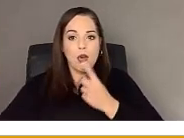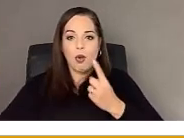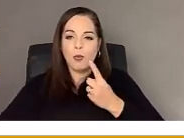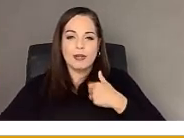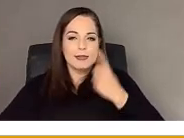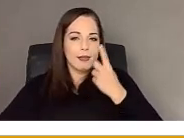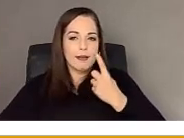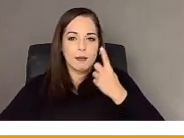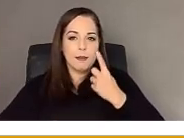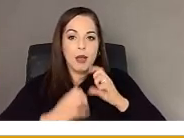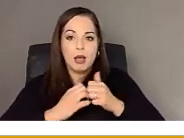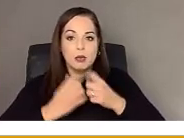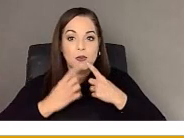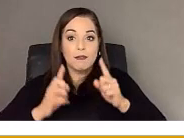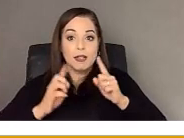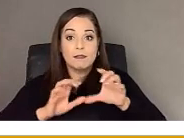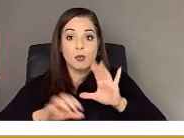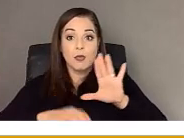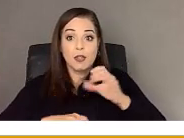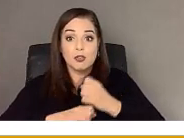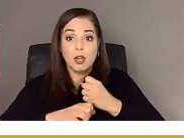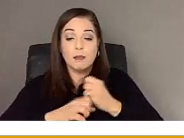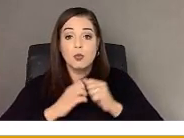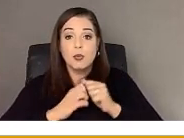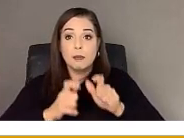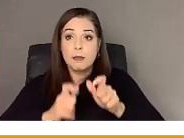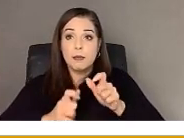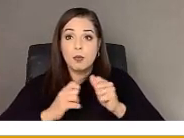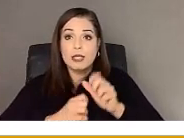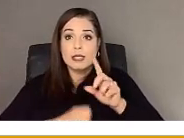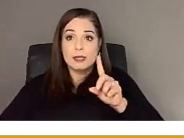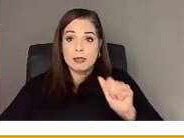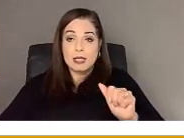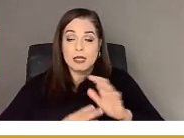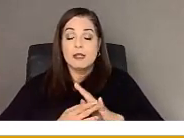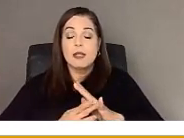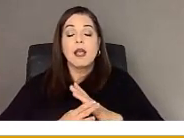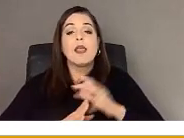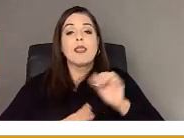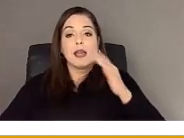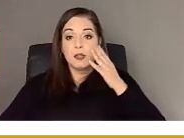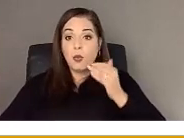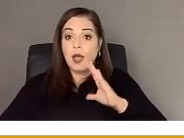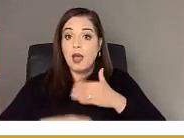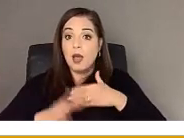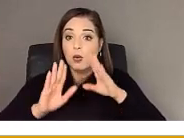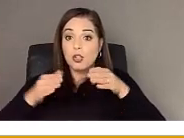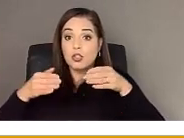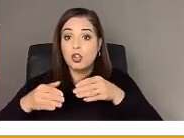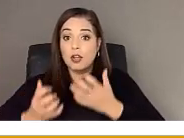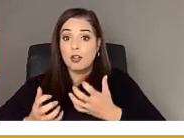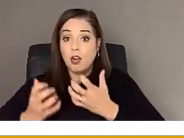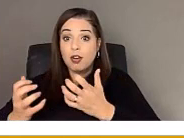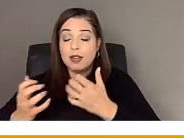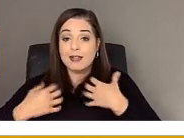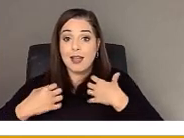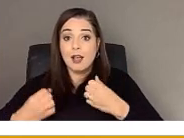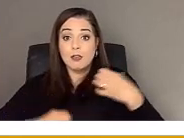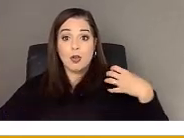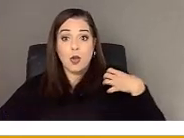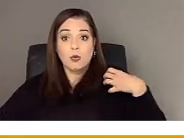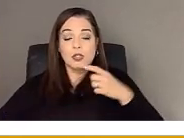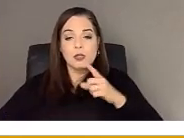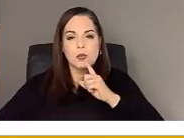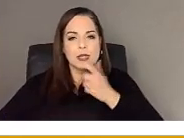to effectively do their job with people with disabilities. So that's why our target audience of health coaches interested in new research